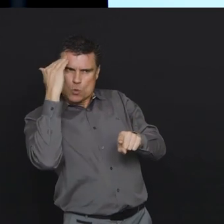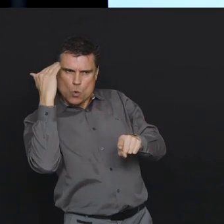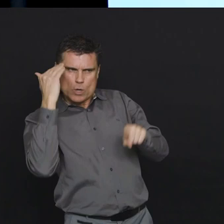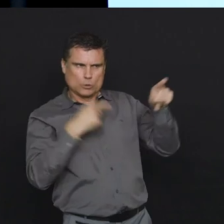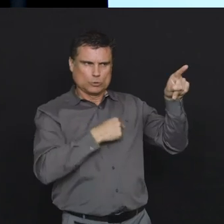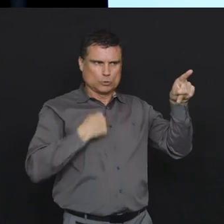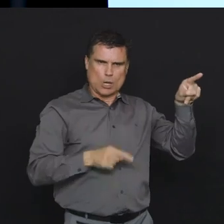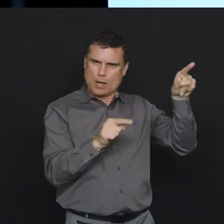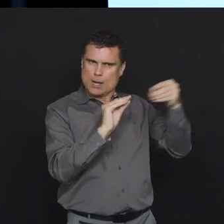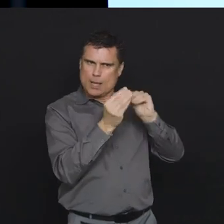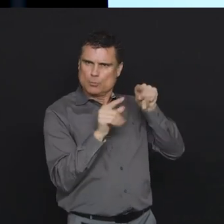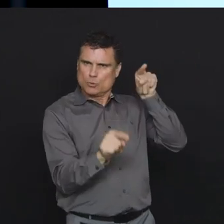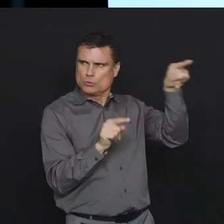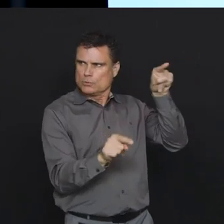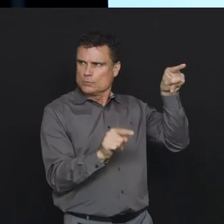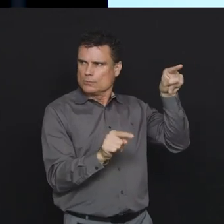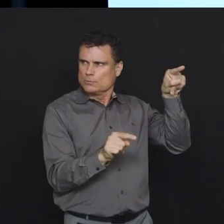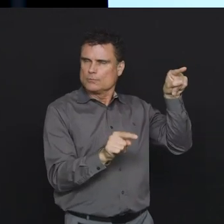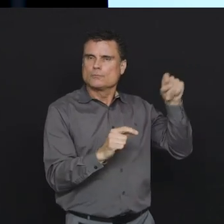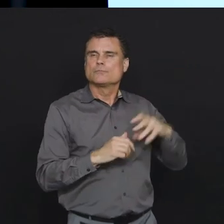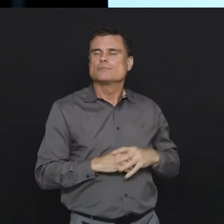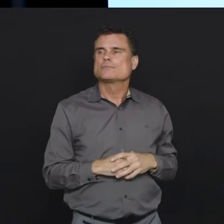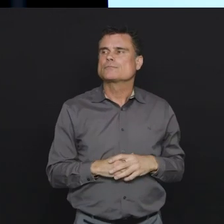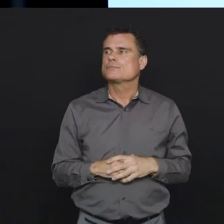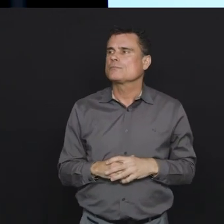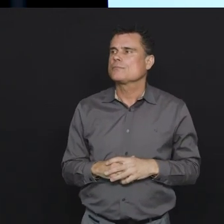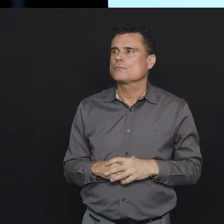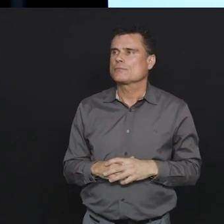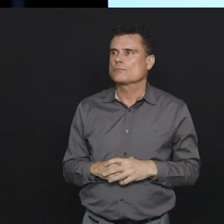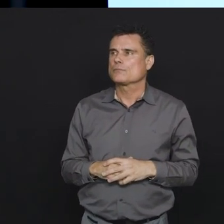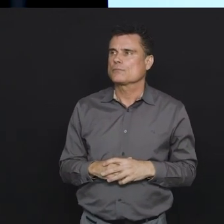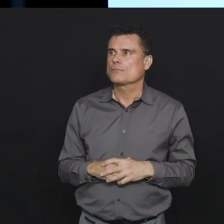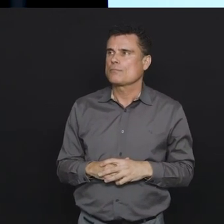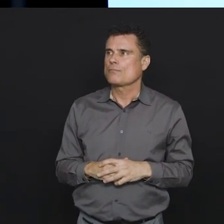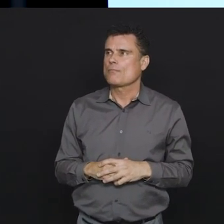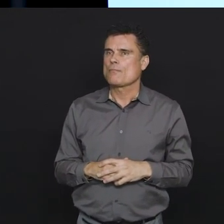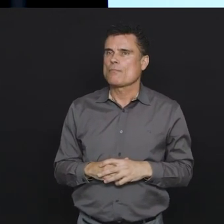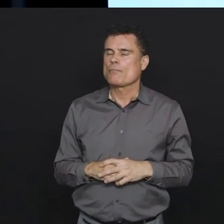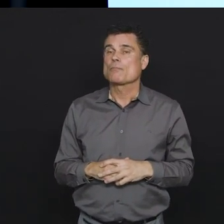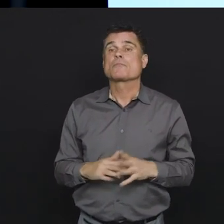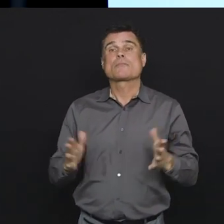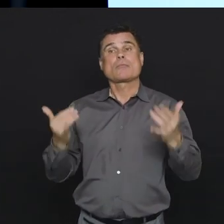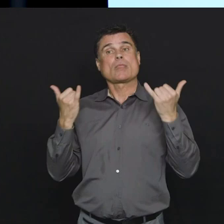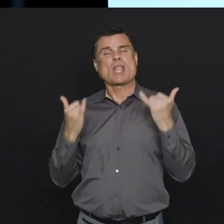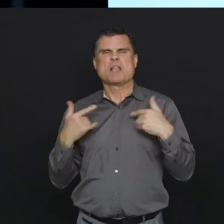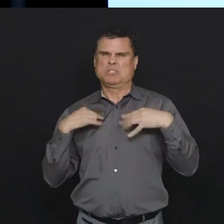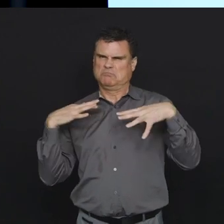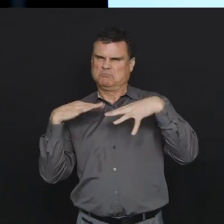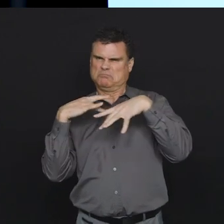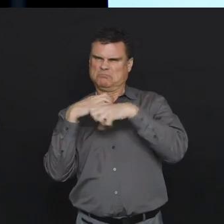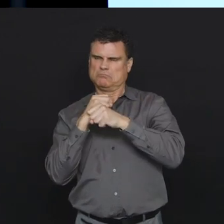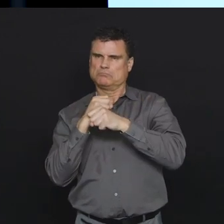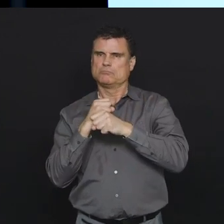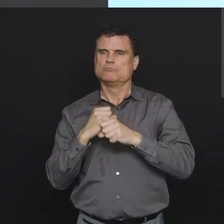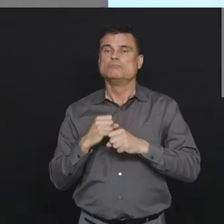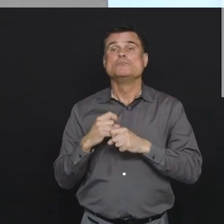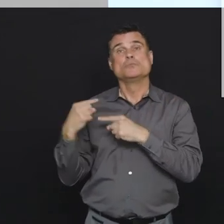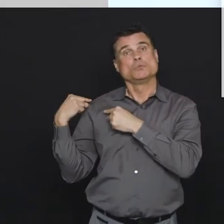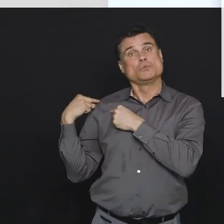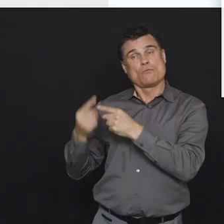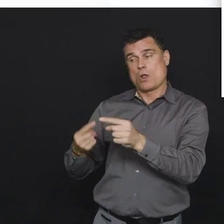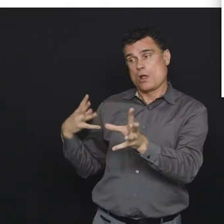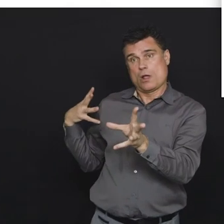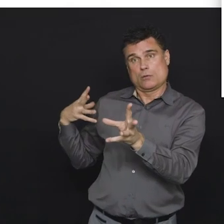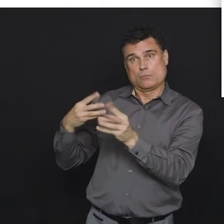So we're going to summarize a bunch of the information that we have. And